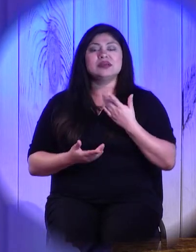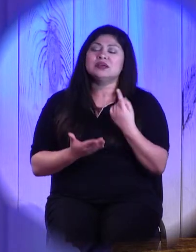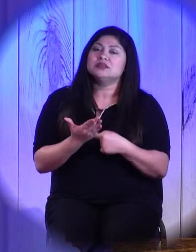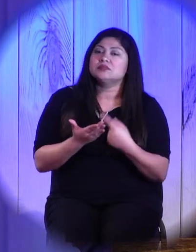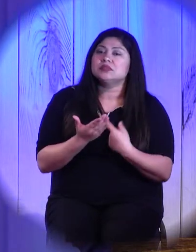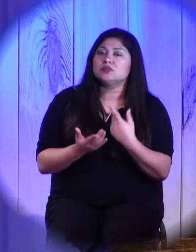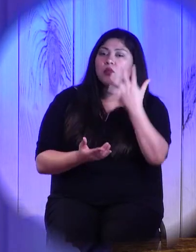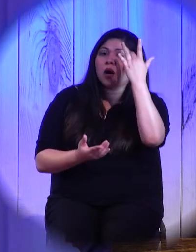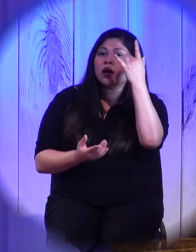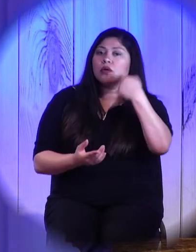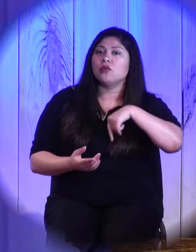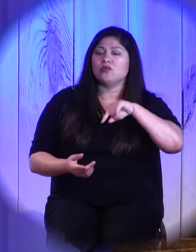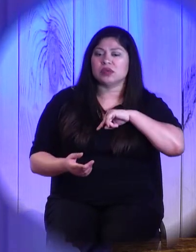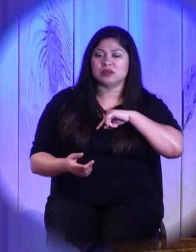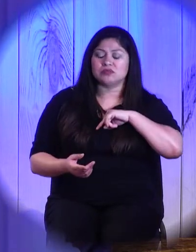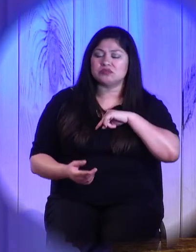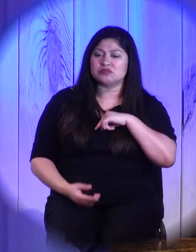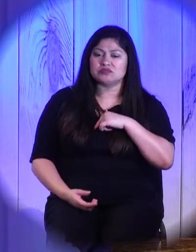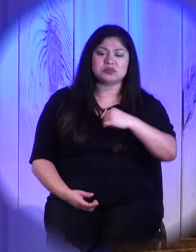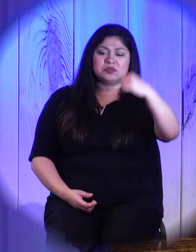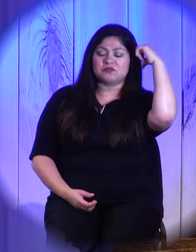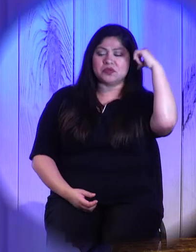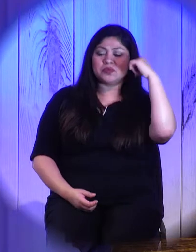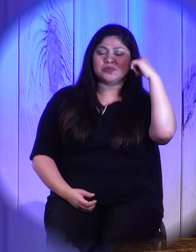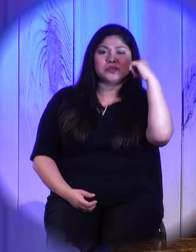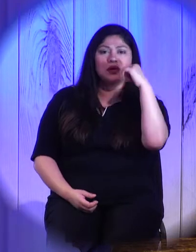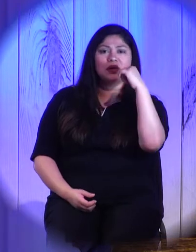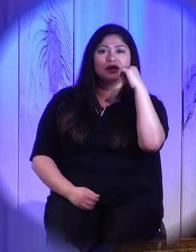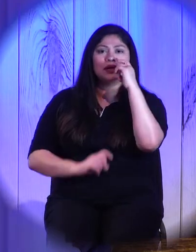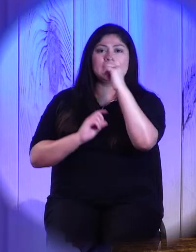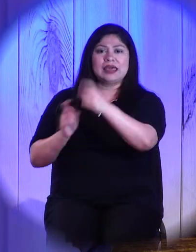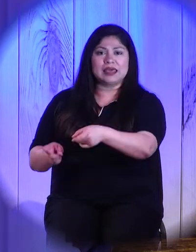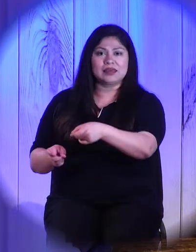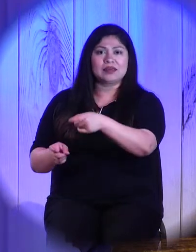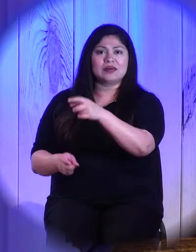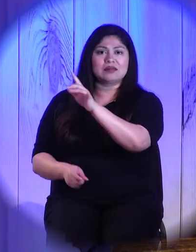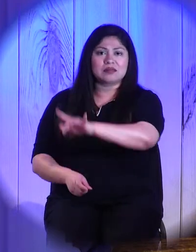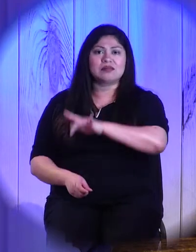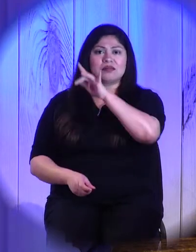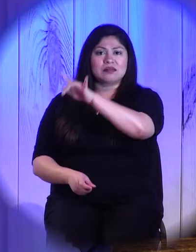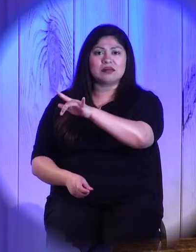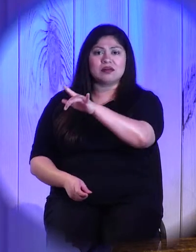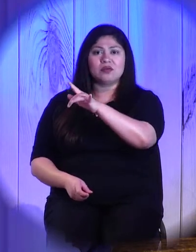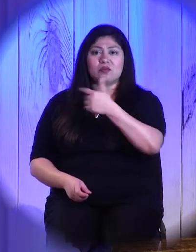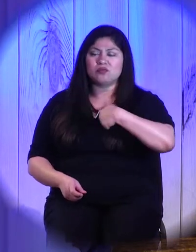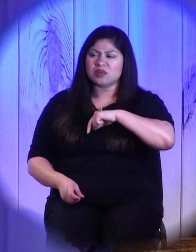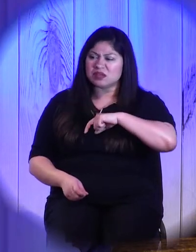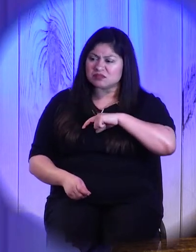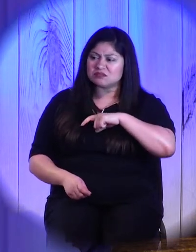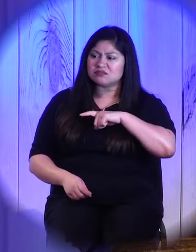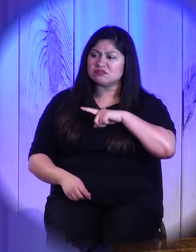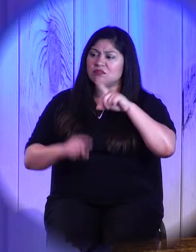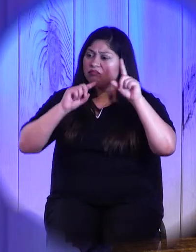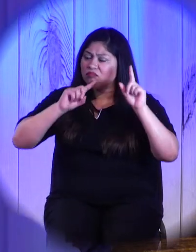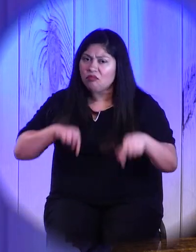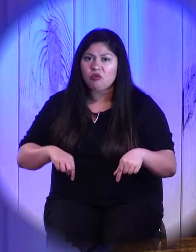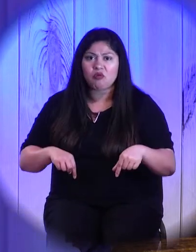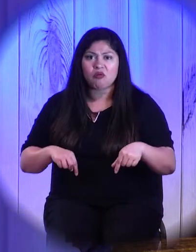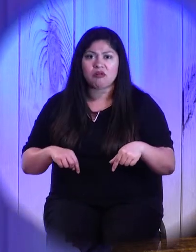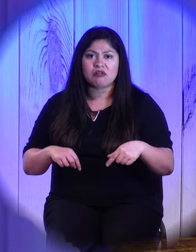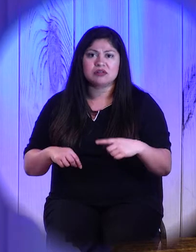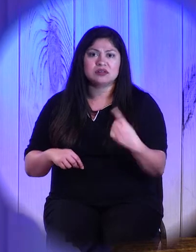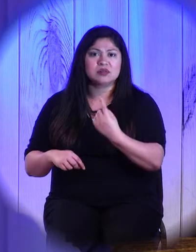often refuse to give one another mercy is because we are demanding from one another that which only God can give.